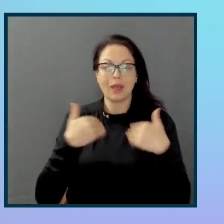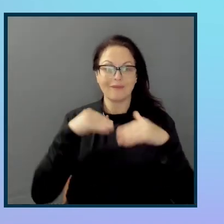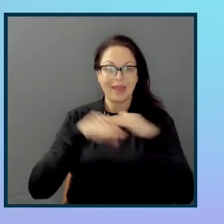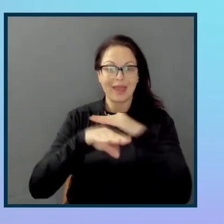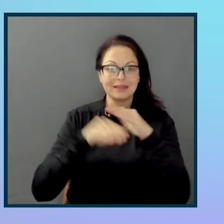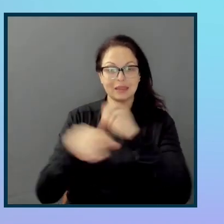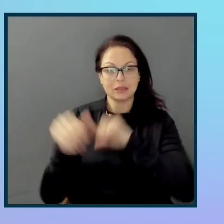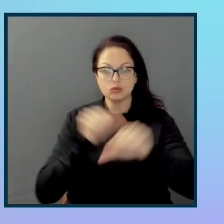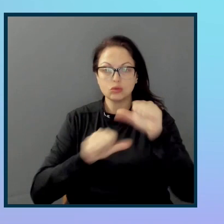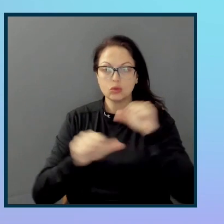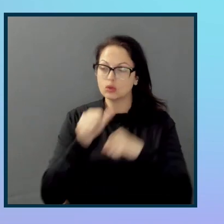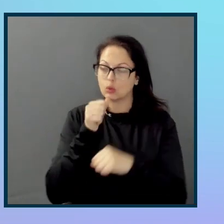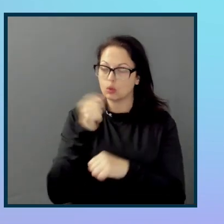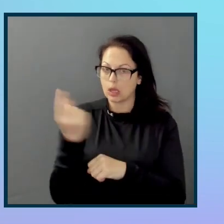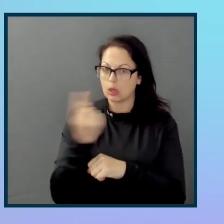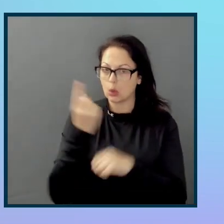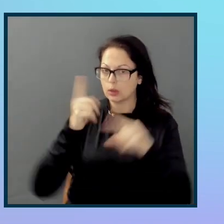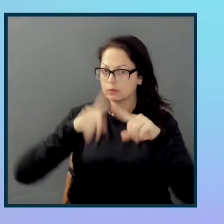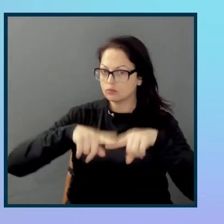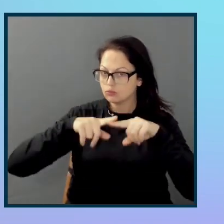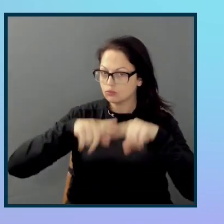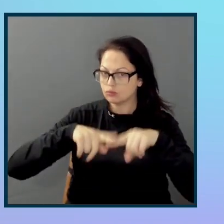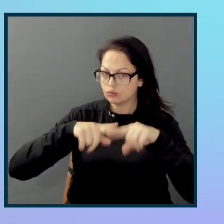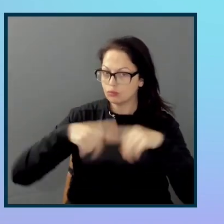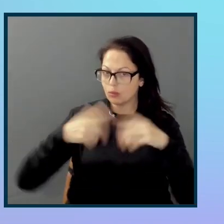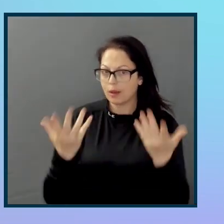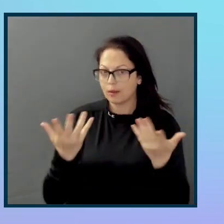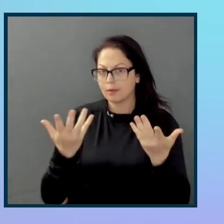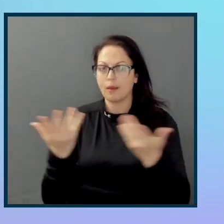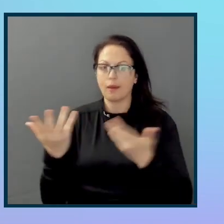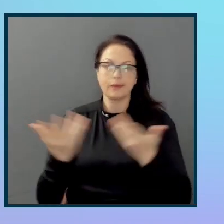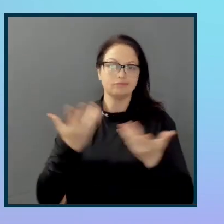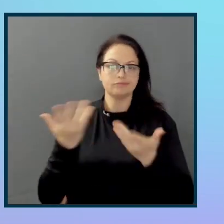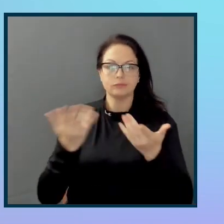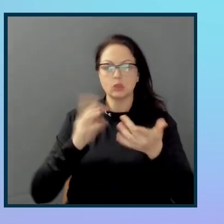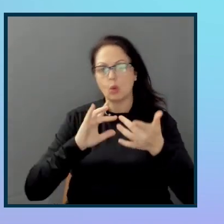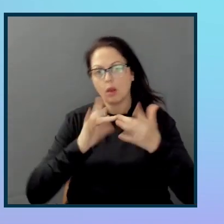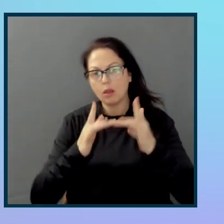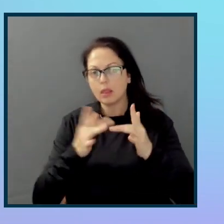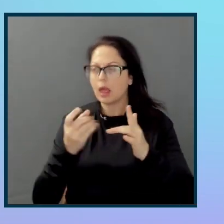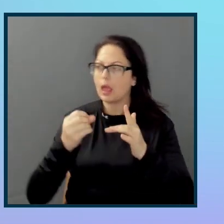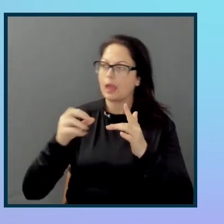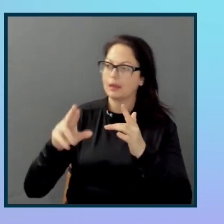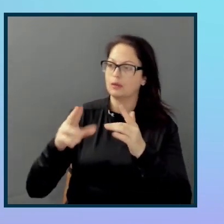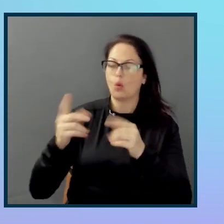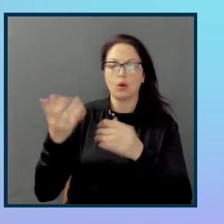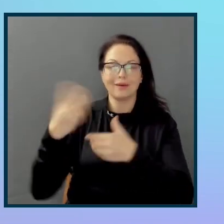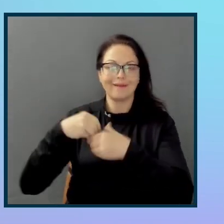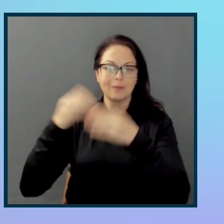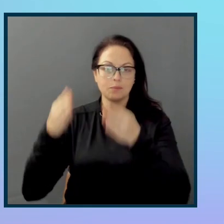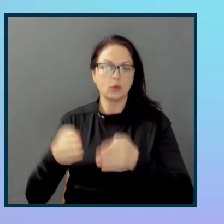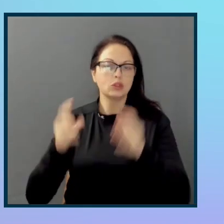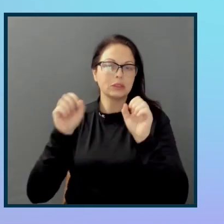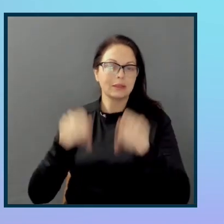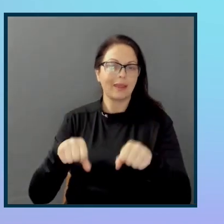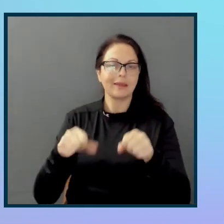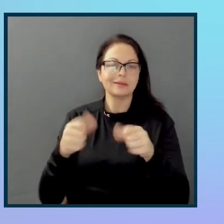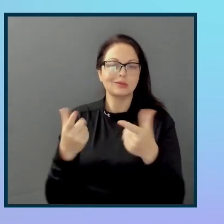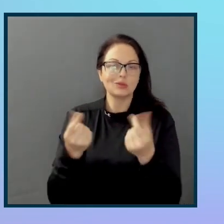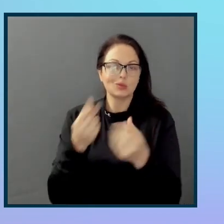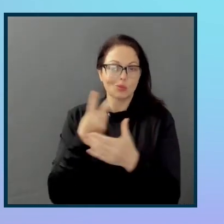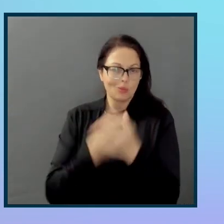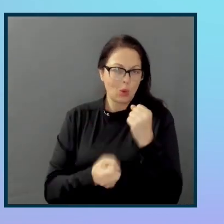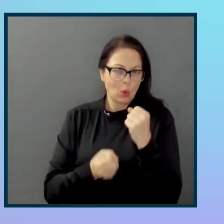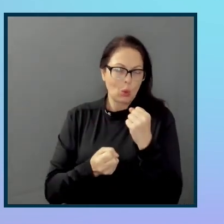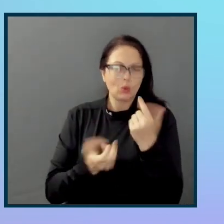reliant on bumping into each other, which particularly right now in the environment of home working can be even harder. I don't know if that really answered the